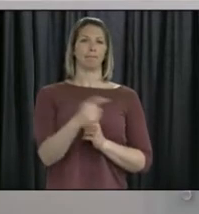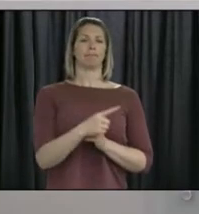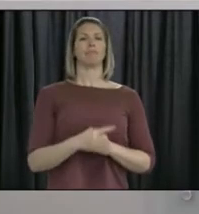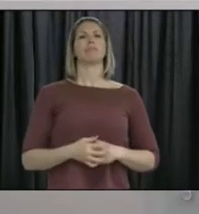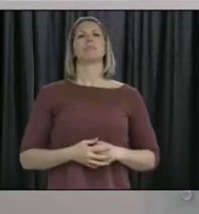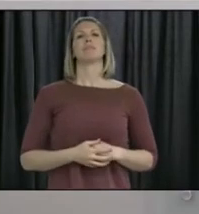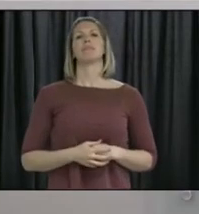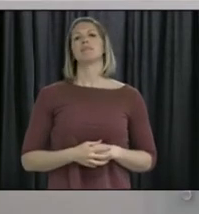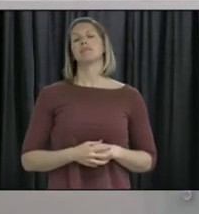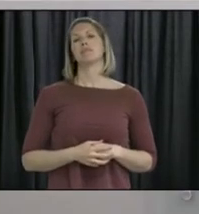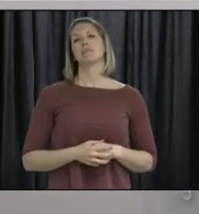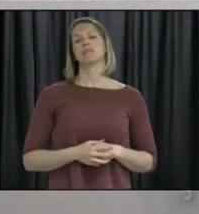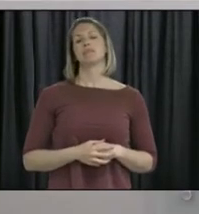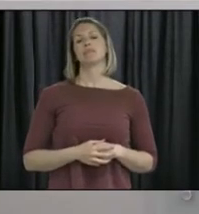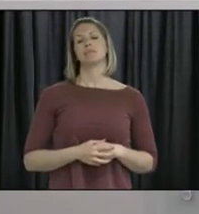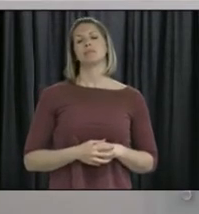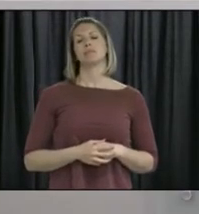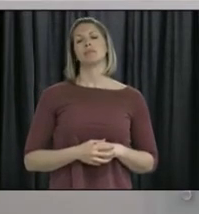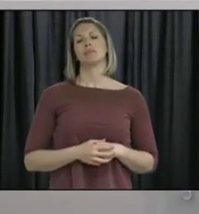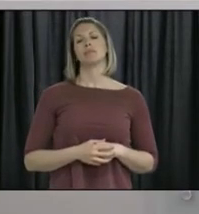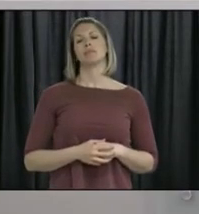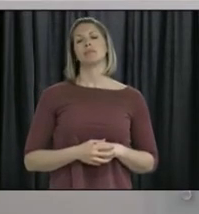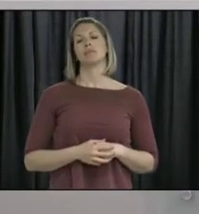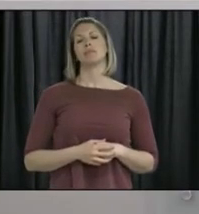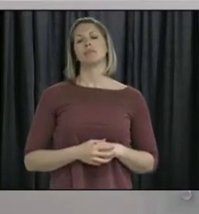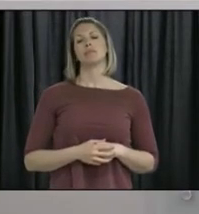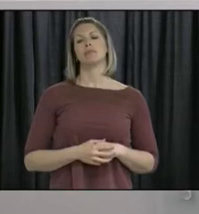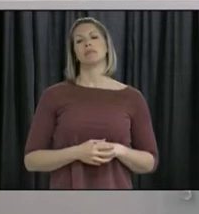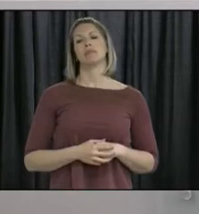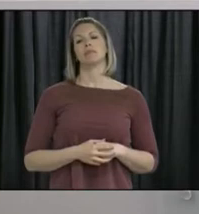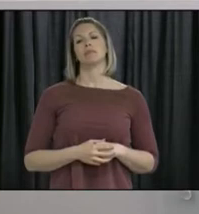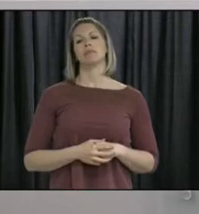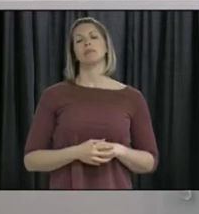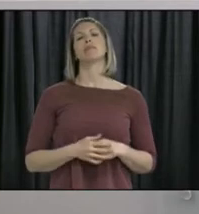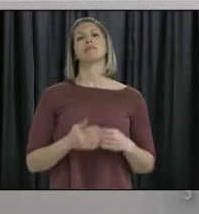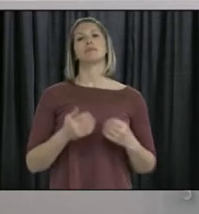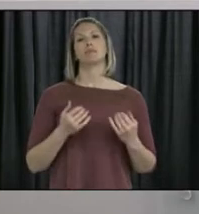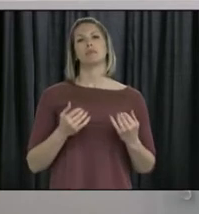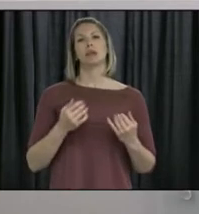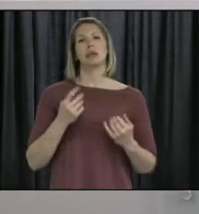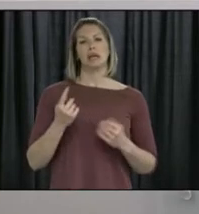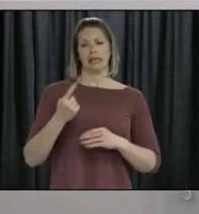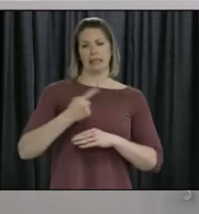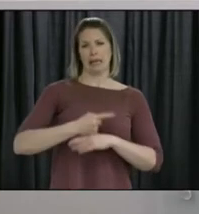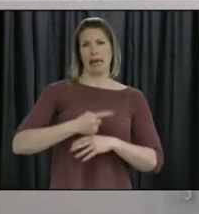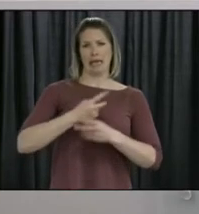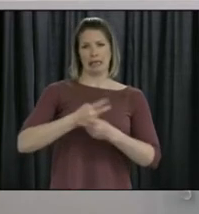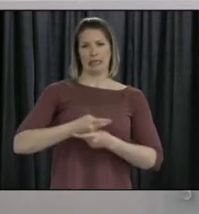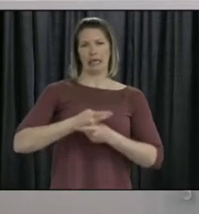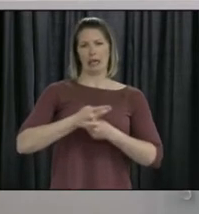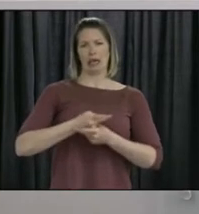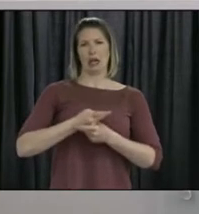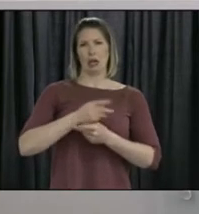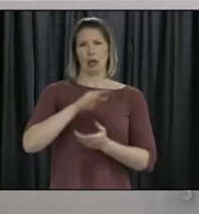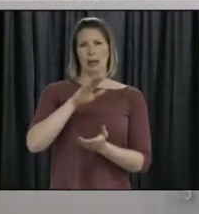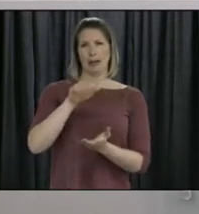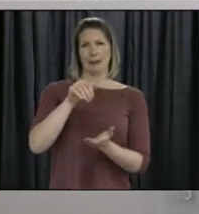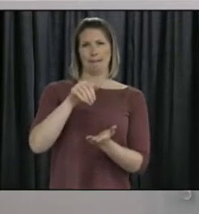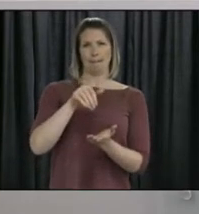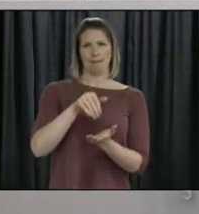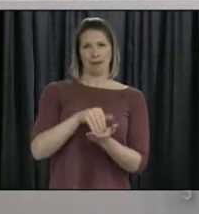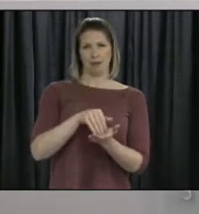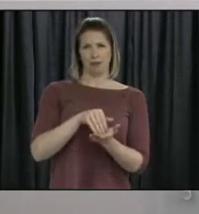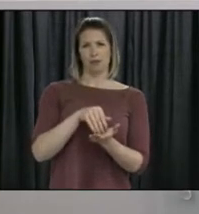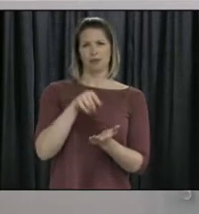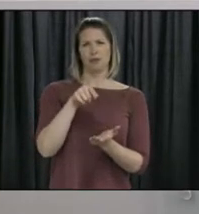Still getting a lot of anxiousness from daycares. They run out of bridge funding, from